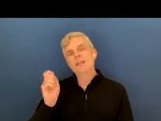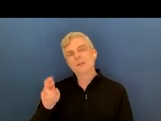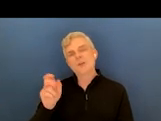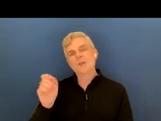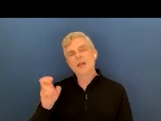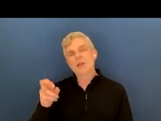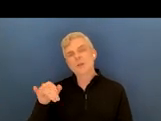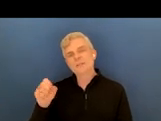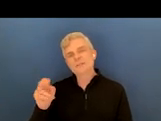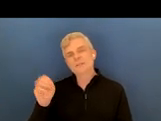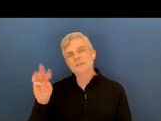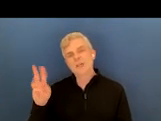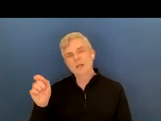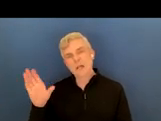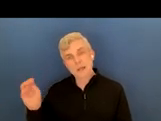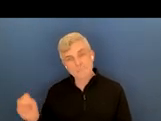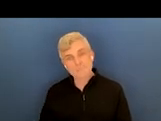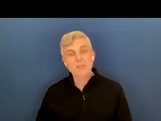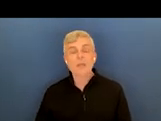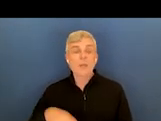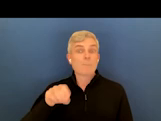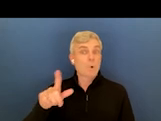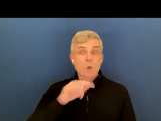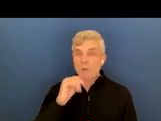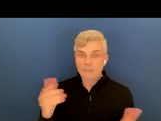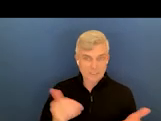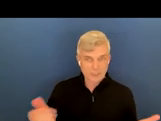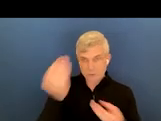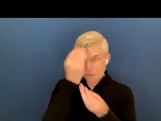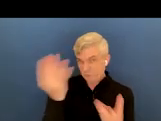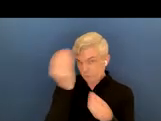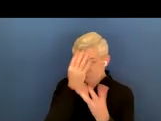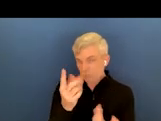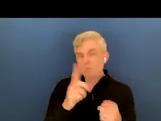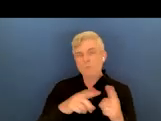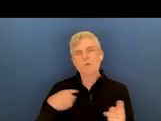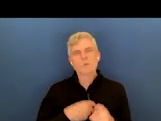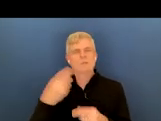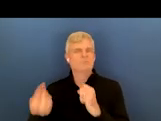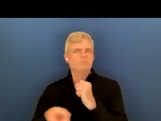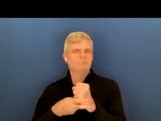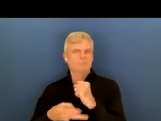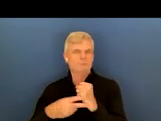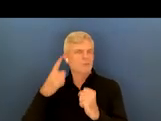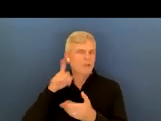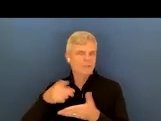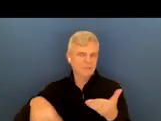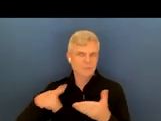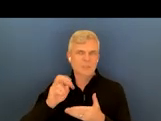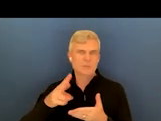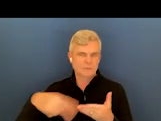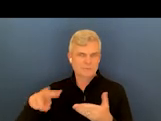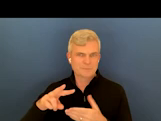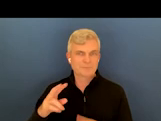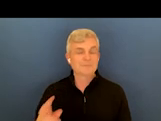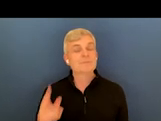here to give us an update, but we will save that for next week or the week after. If we go to the